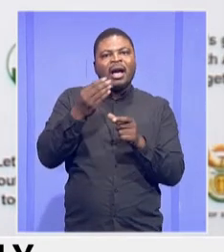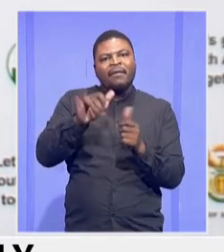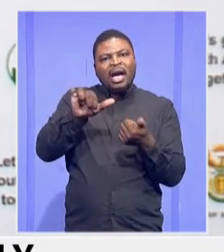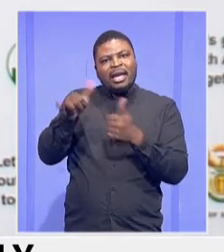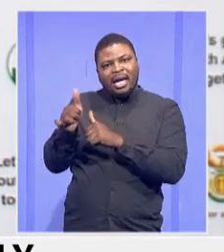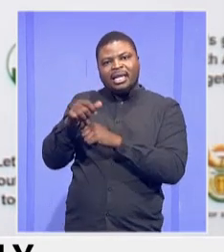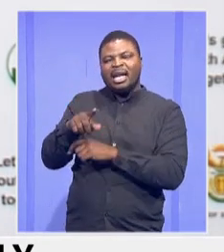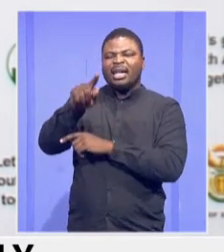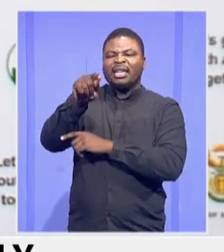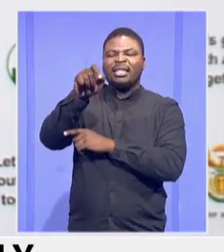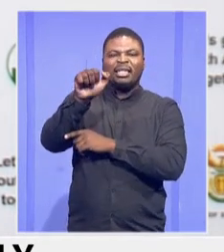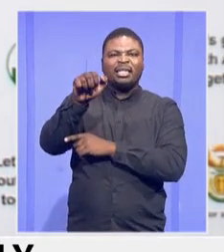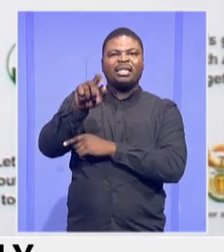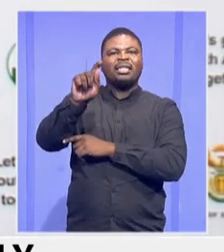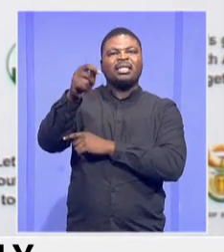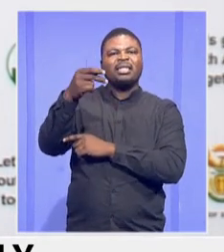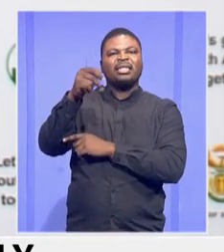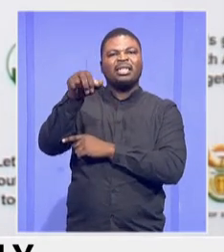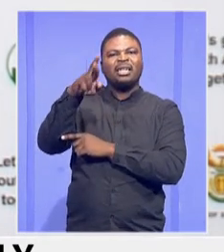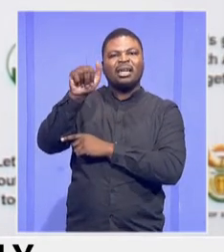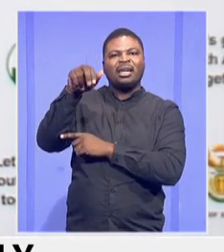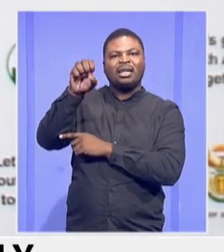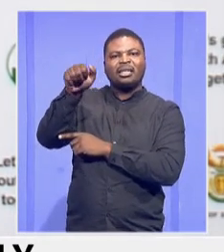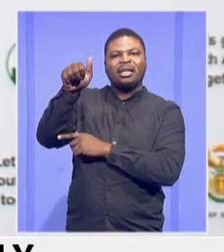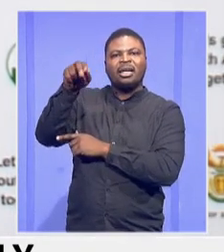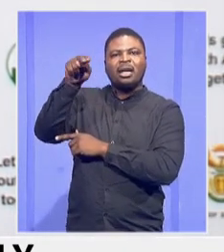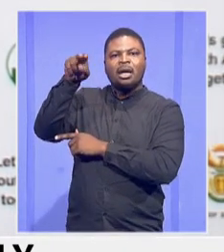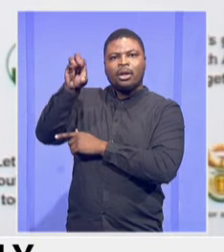et cetera, et cetera, cetera. I won't go through all of them.